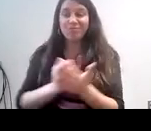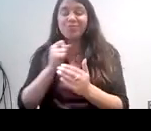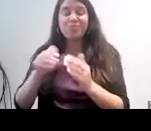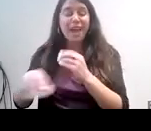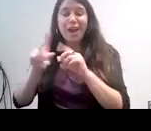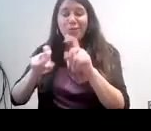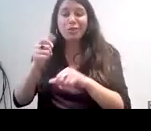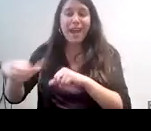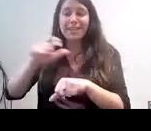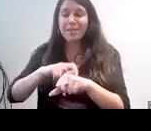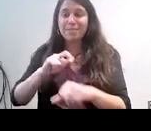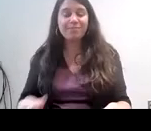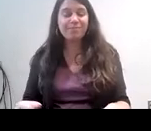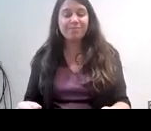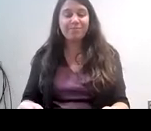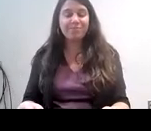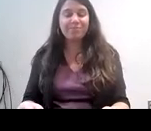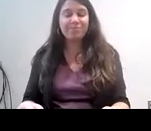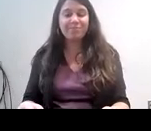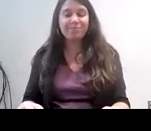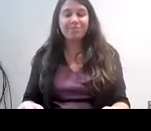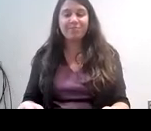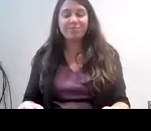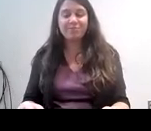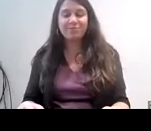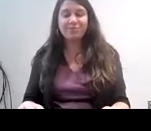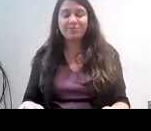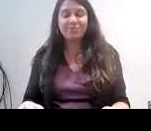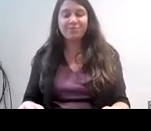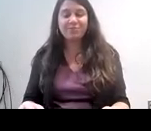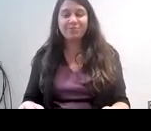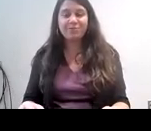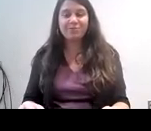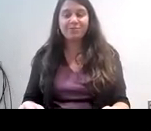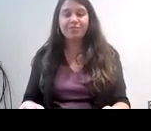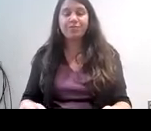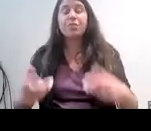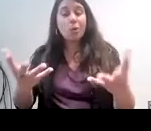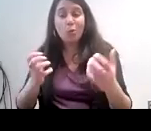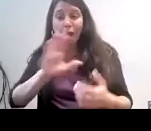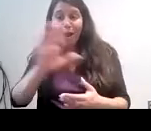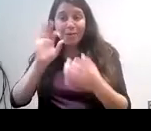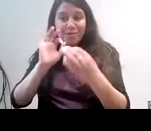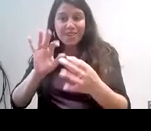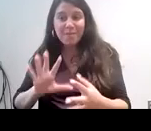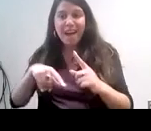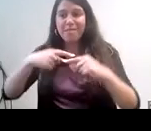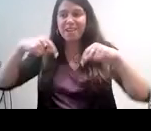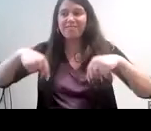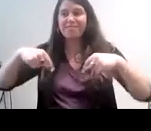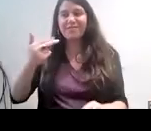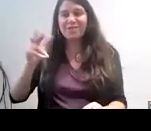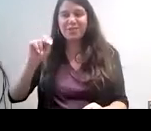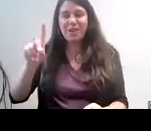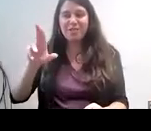time, and we will get through them. Also, there will be other opportunities to provide feedback about the Grand Rounds